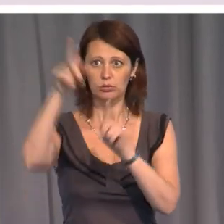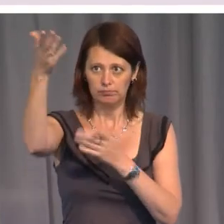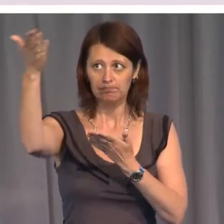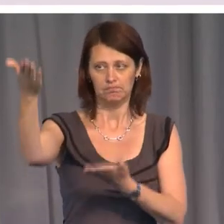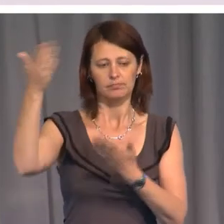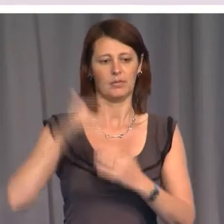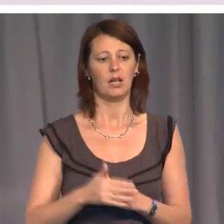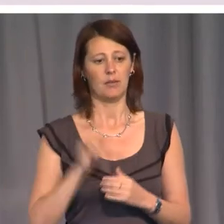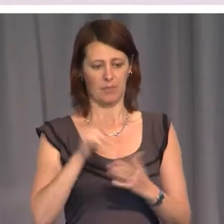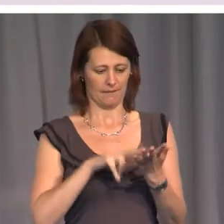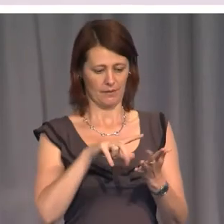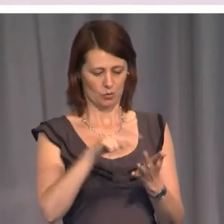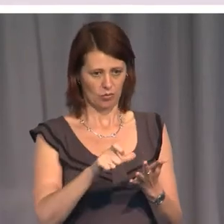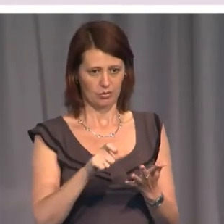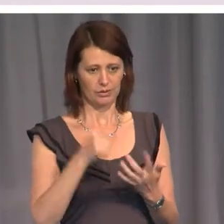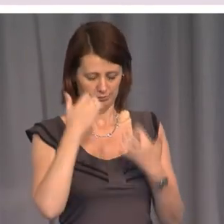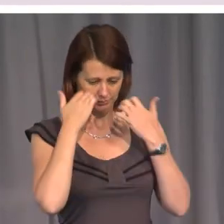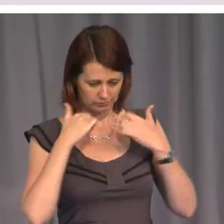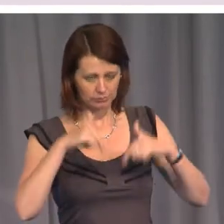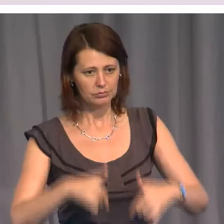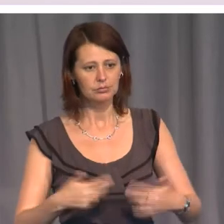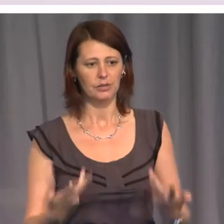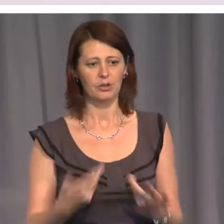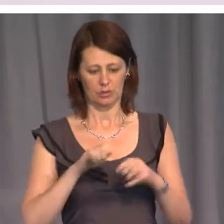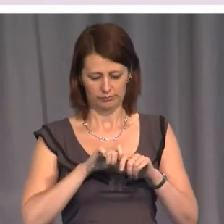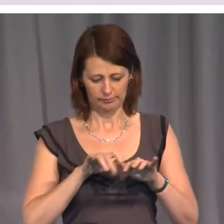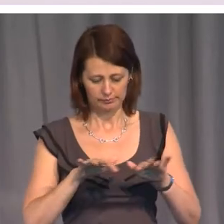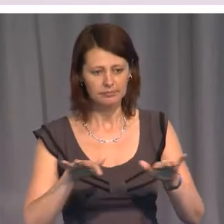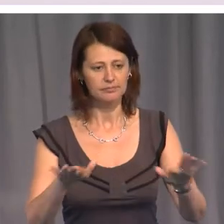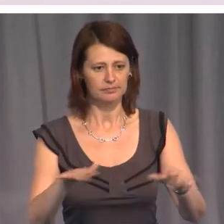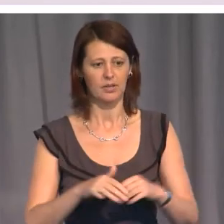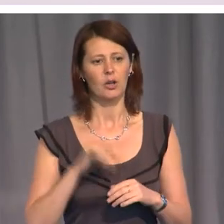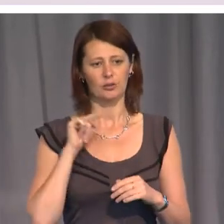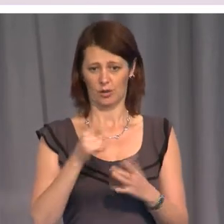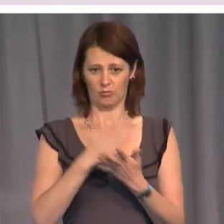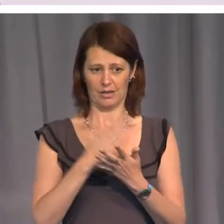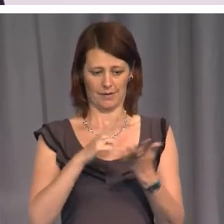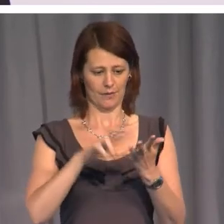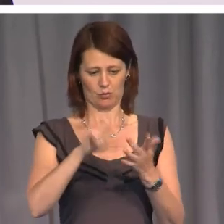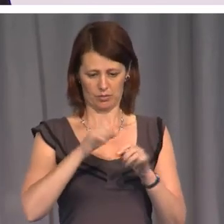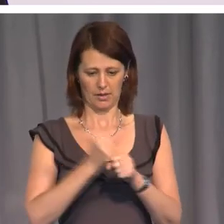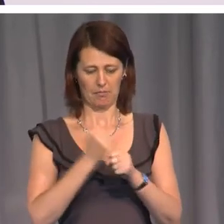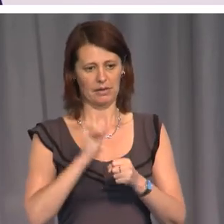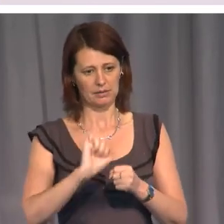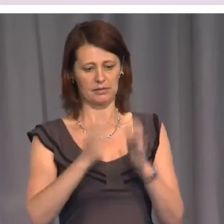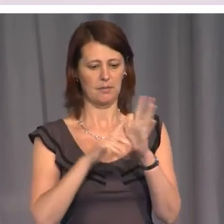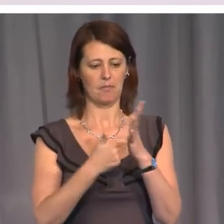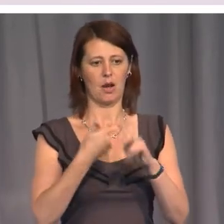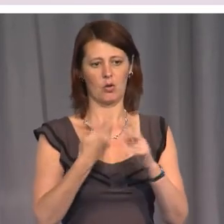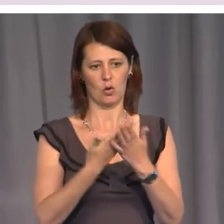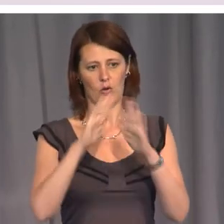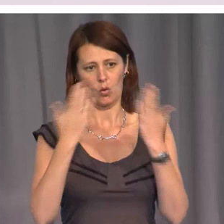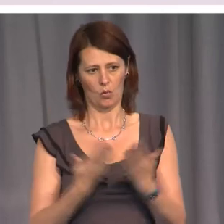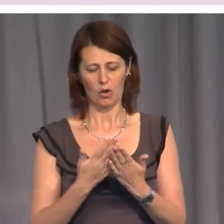jurisprudence, Victorian jurisprudence, is starting to make its mark on the world, a world which now cannot,